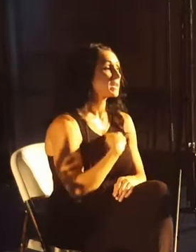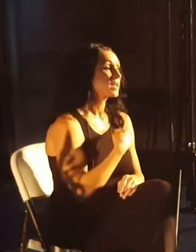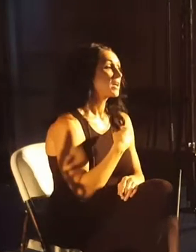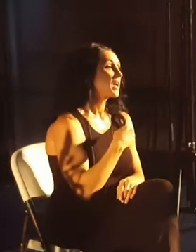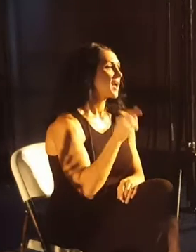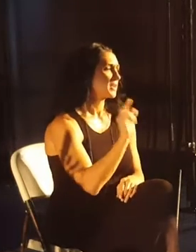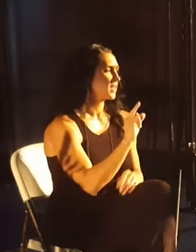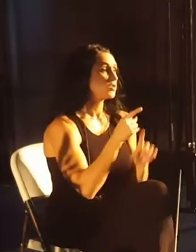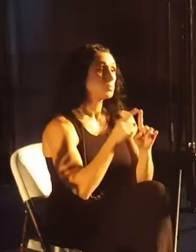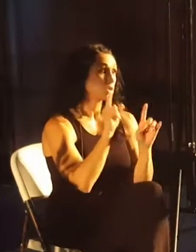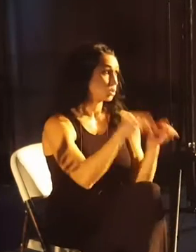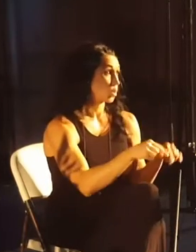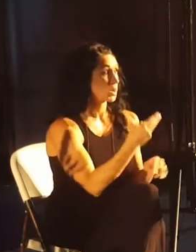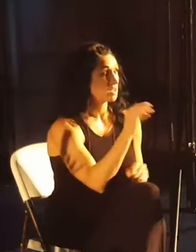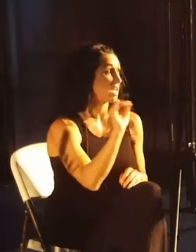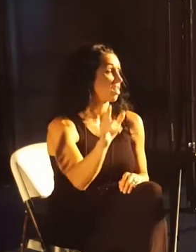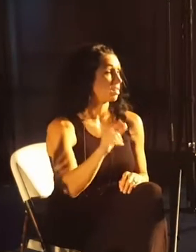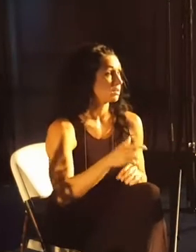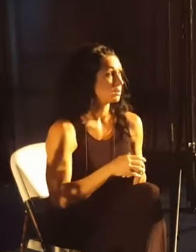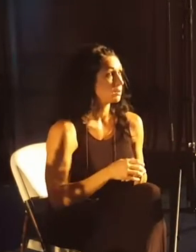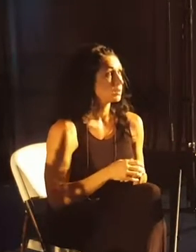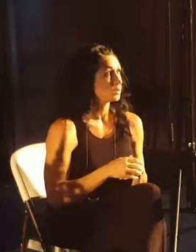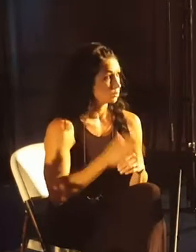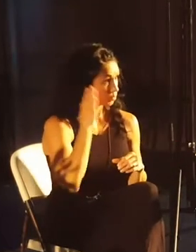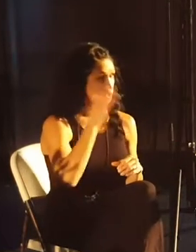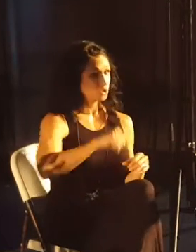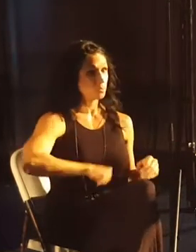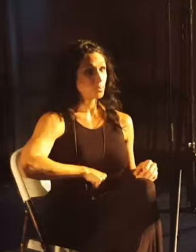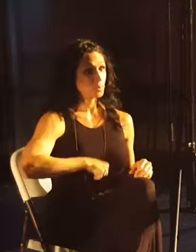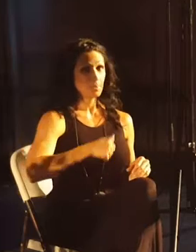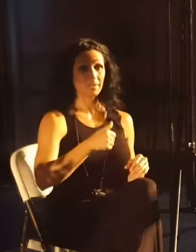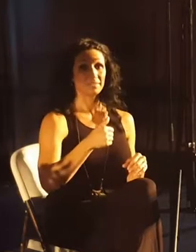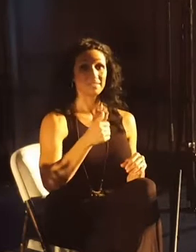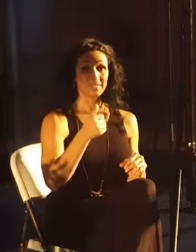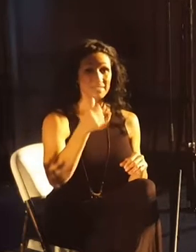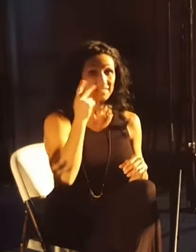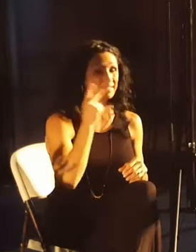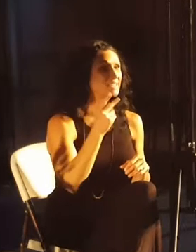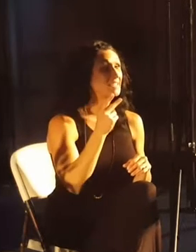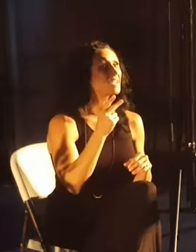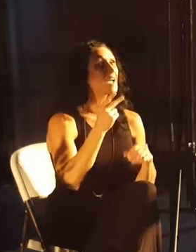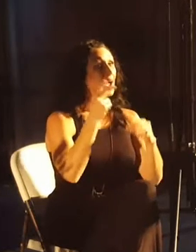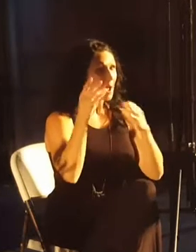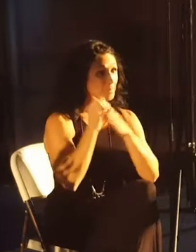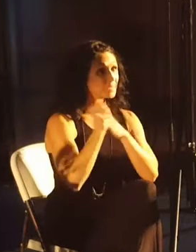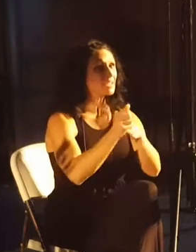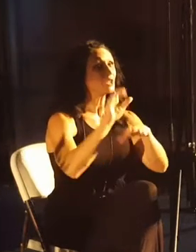but you're going to hell. And wouldn't she be proud today to see that I'm also leading a whole church to go with me?